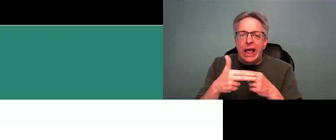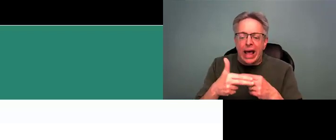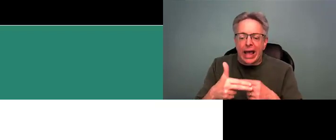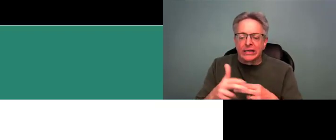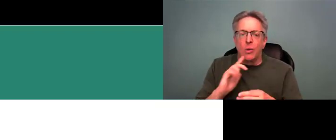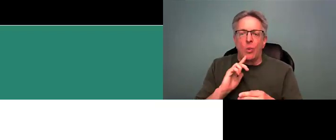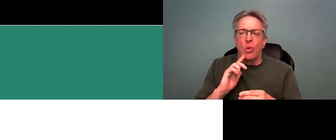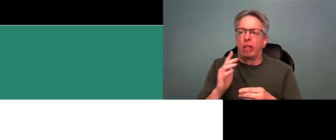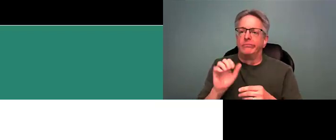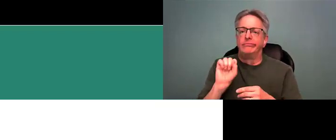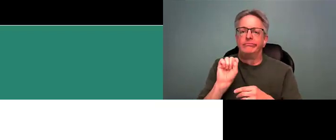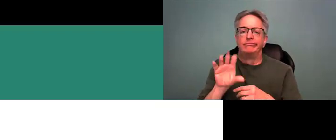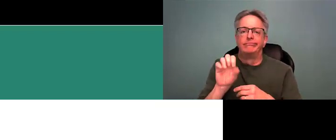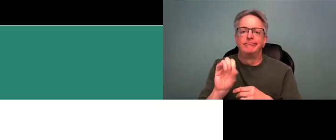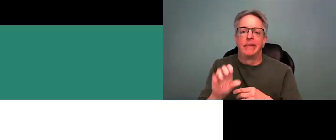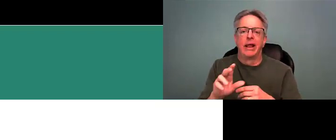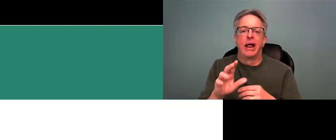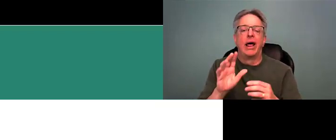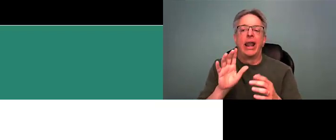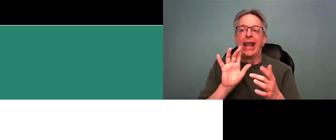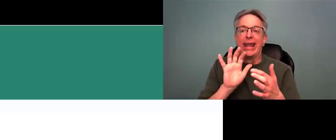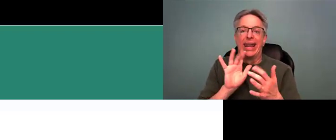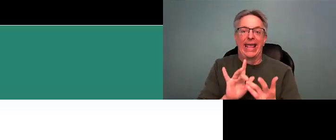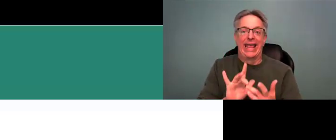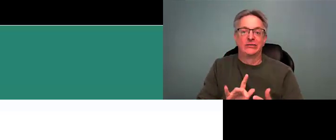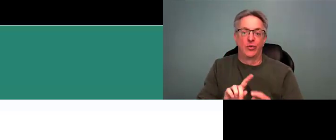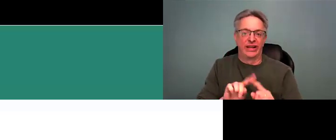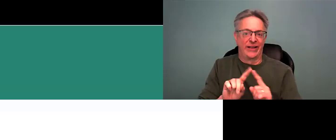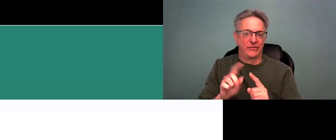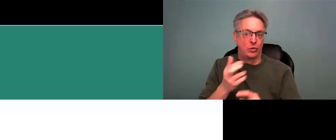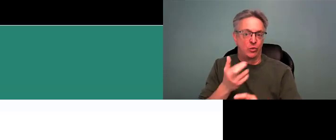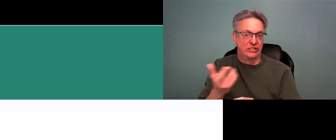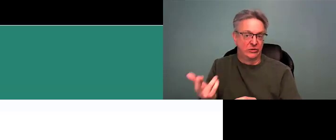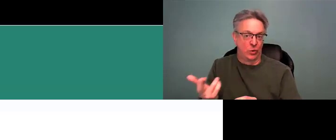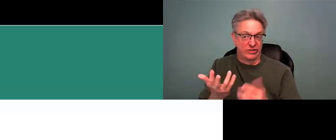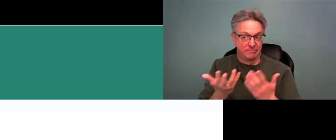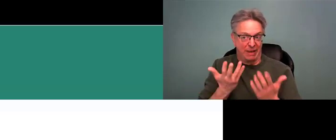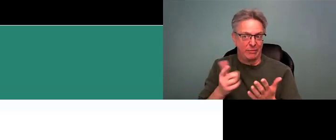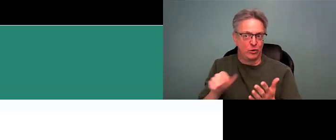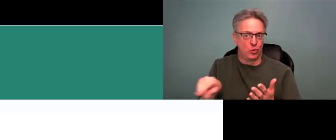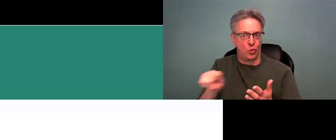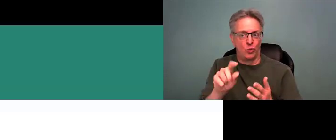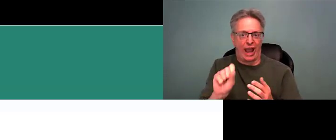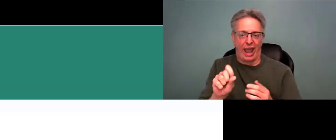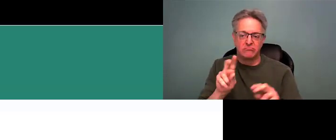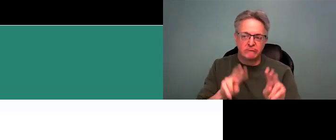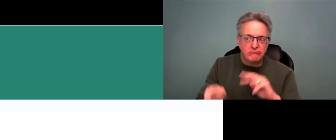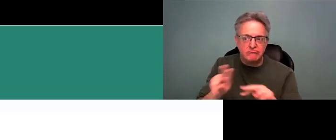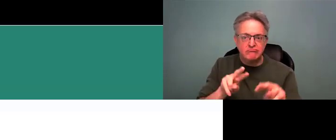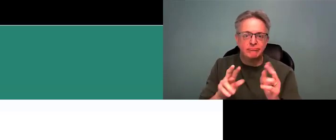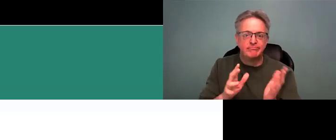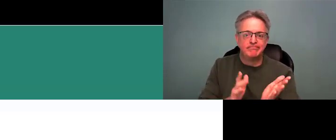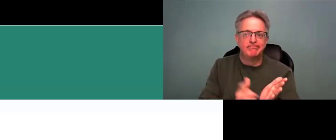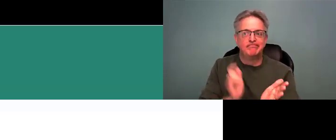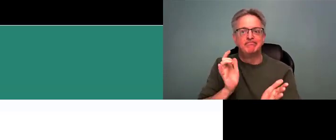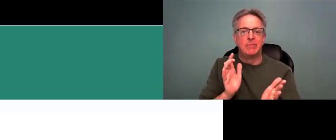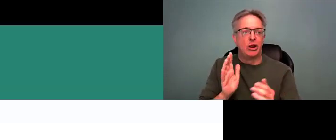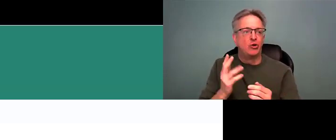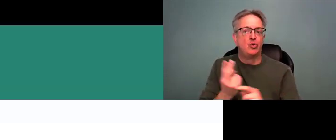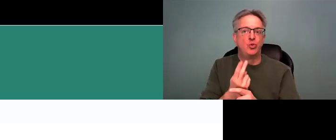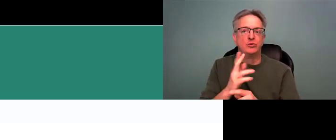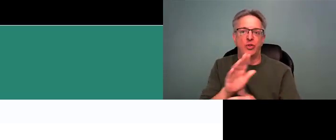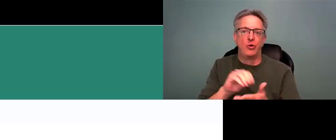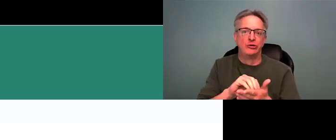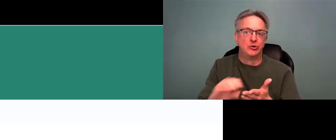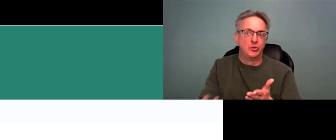All right. So the next few slides here, we're going to list a few different resources and there's links on here.